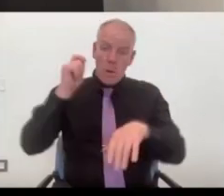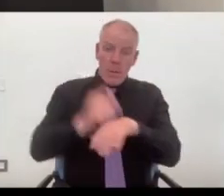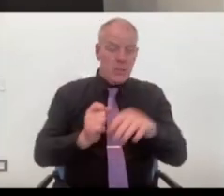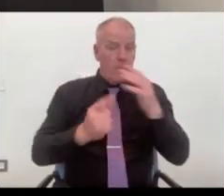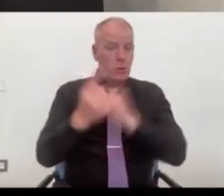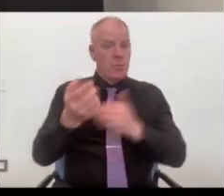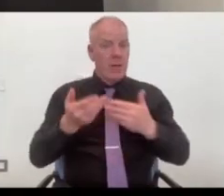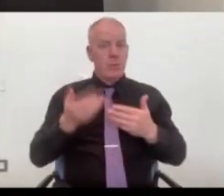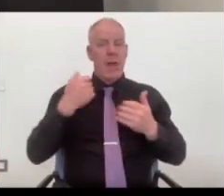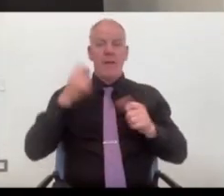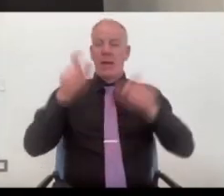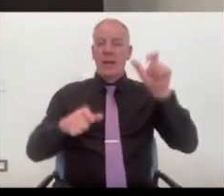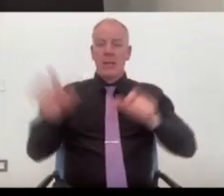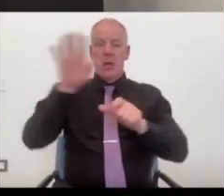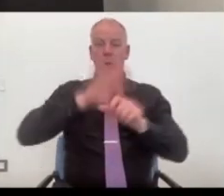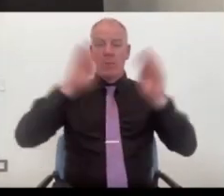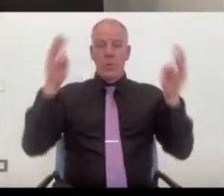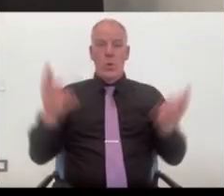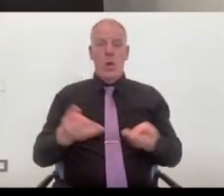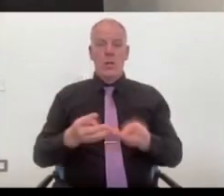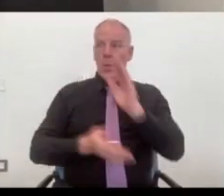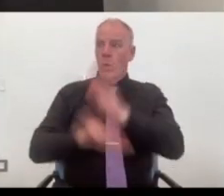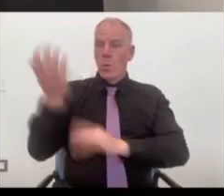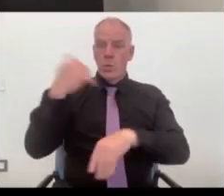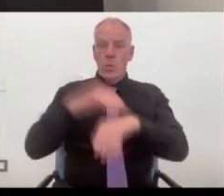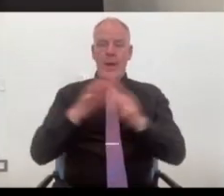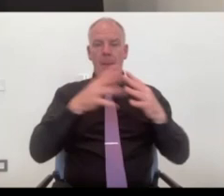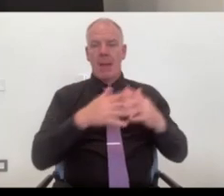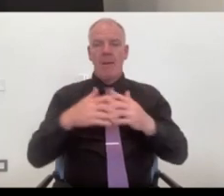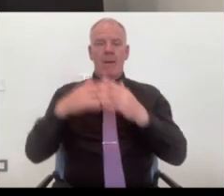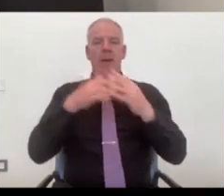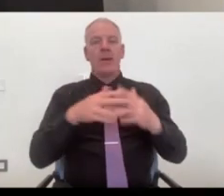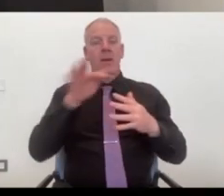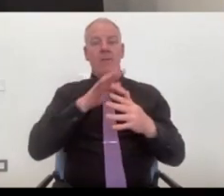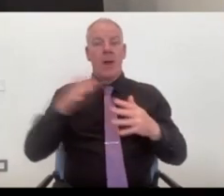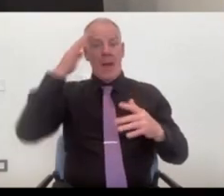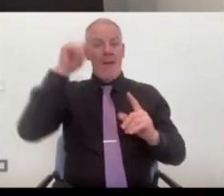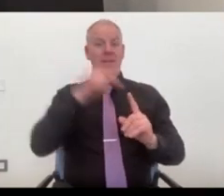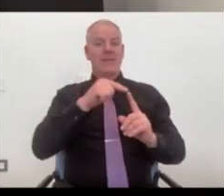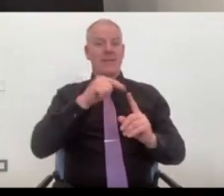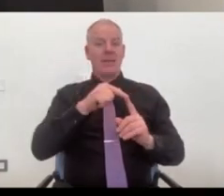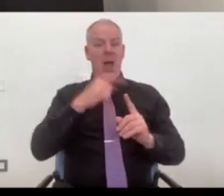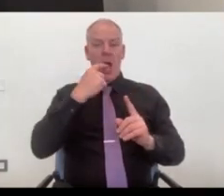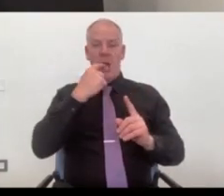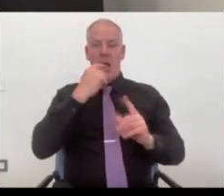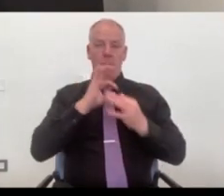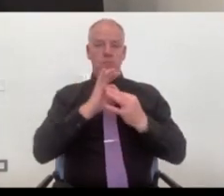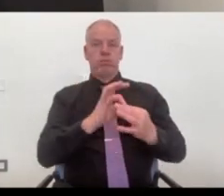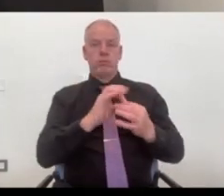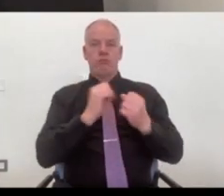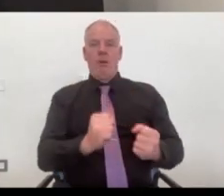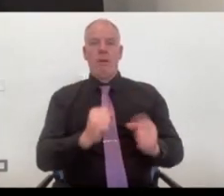clients all around the world and when we go to the likes of the US, being from the island of Ireland is something that really plays into our hands.